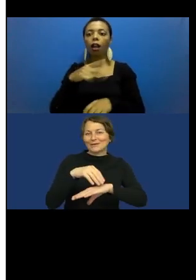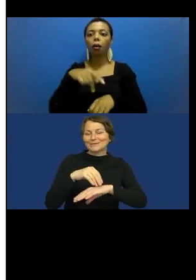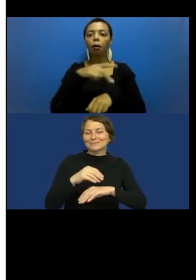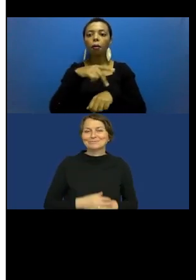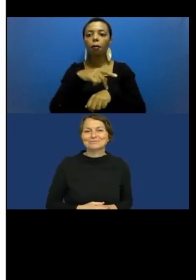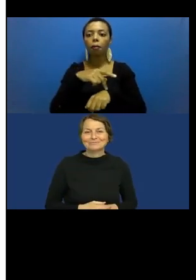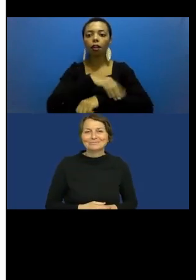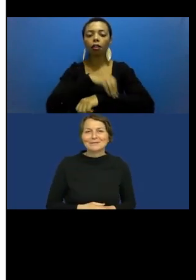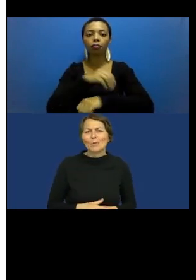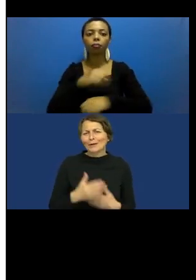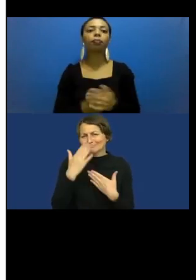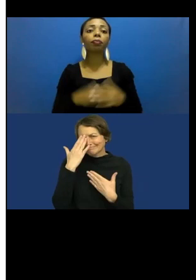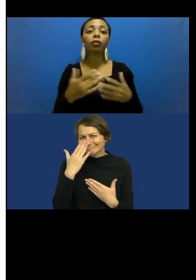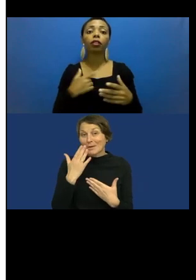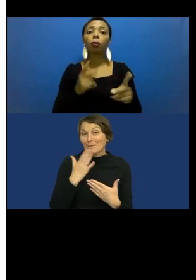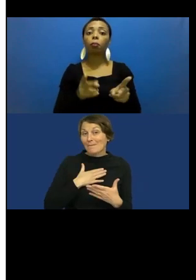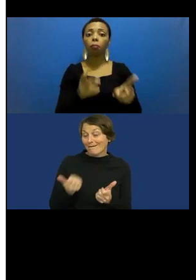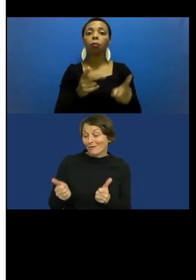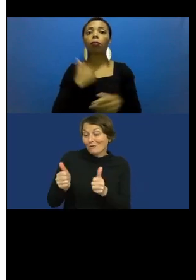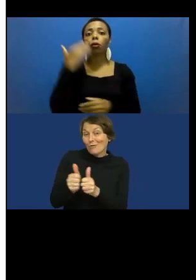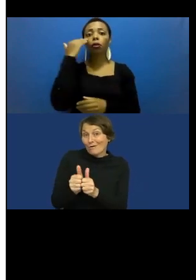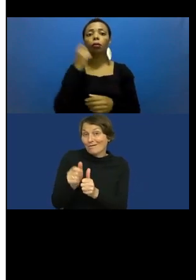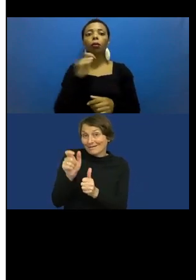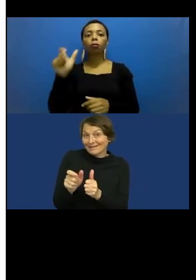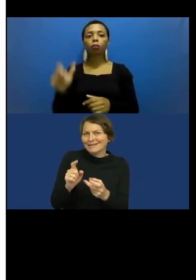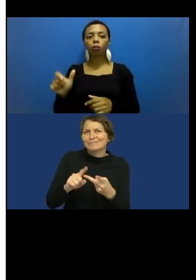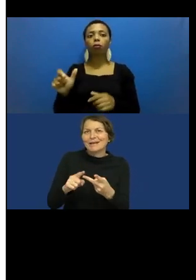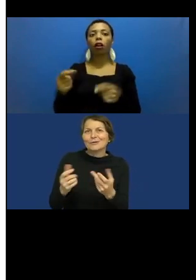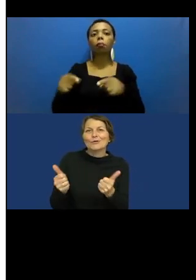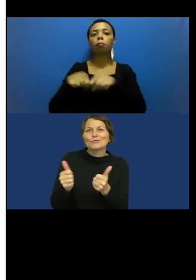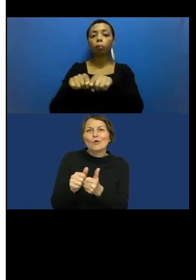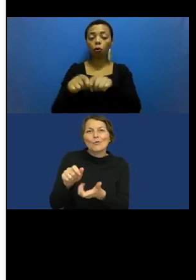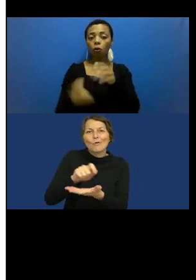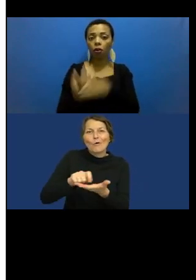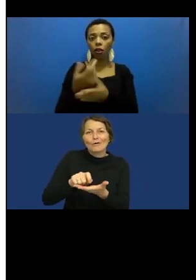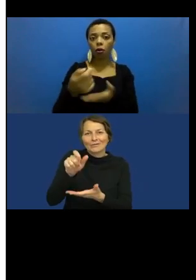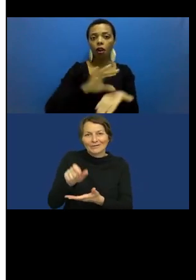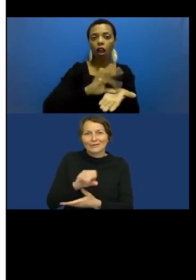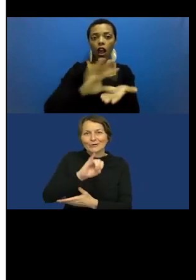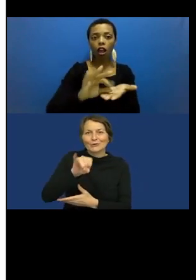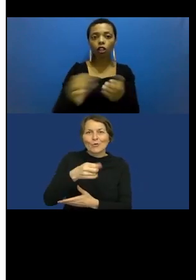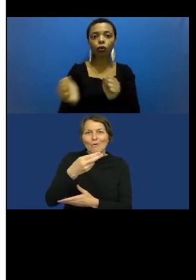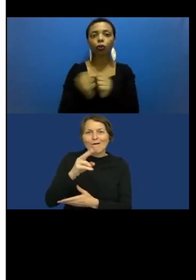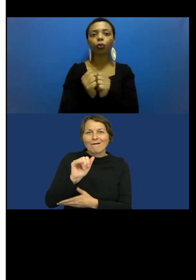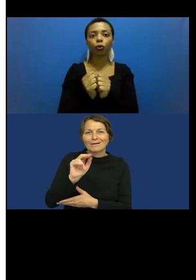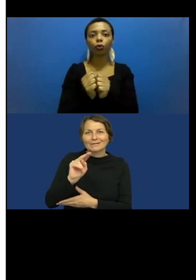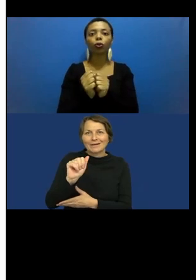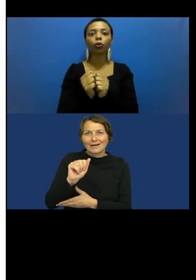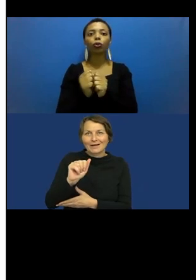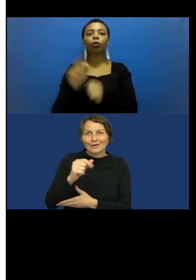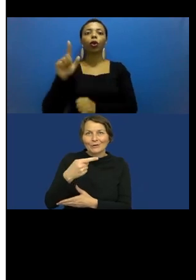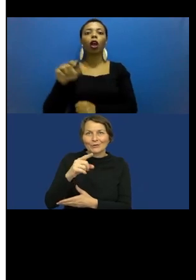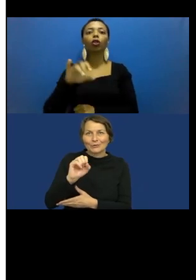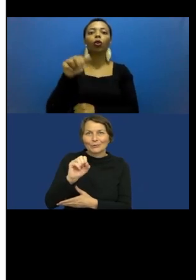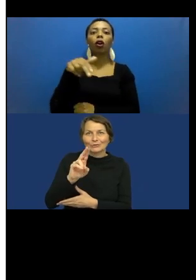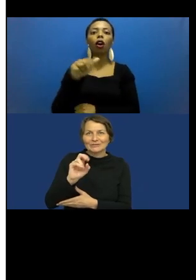my colleague and co-author in this report, Johanna Gustafsson, who works as a senior